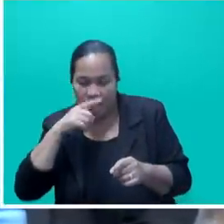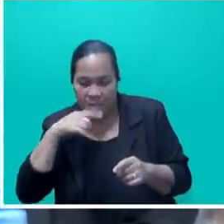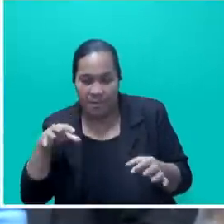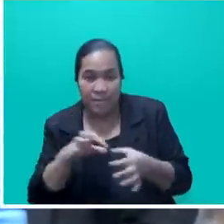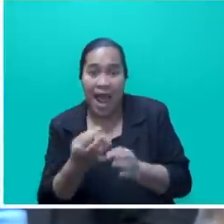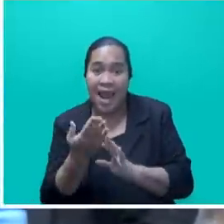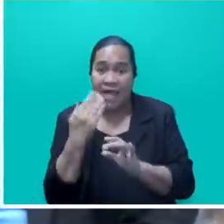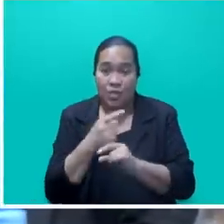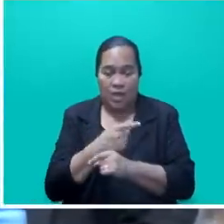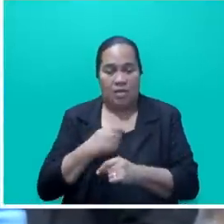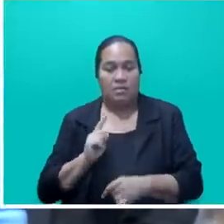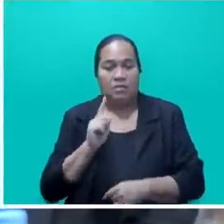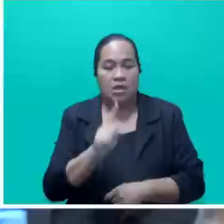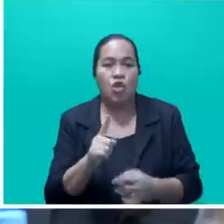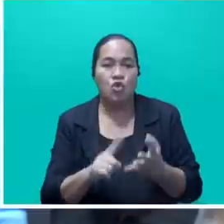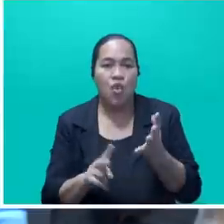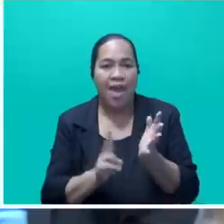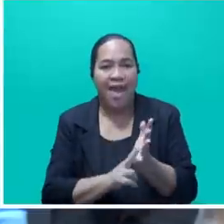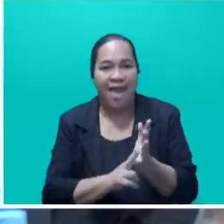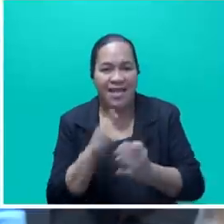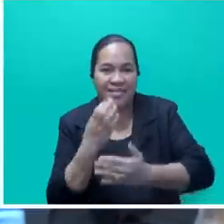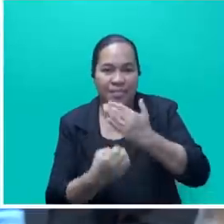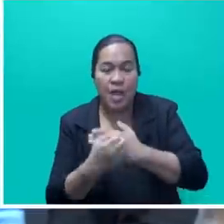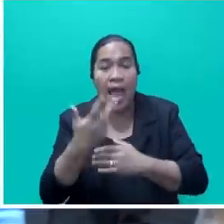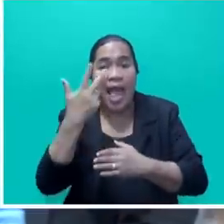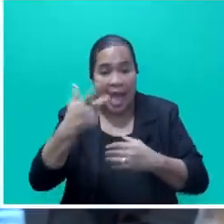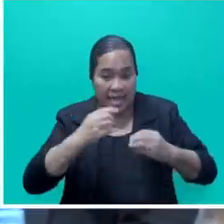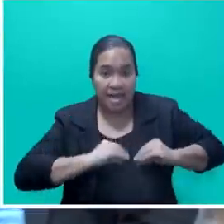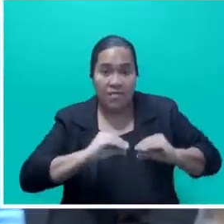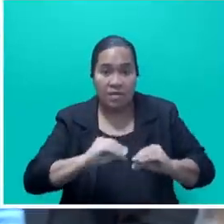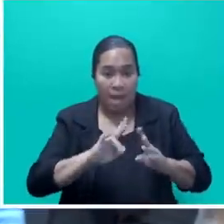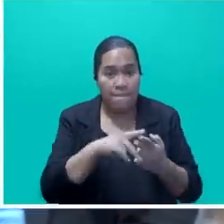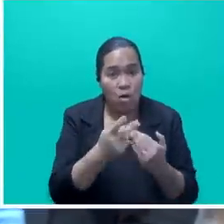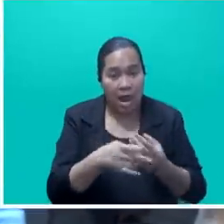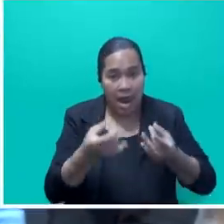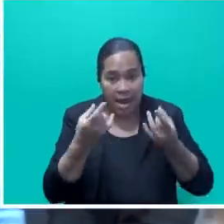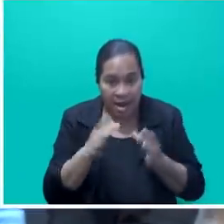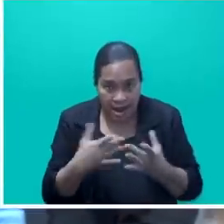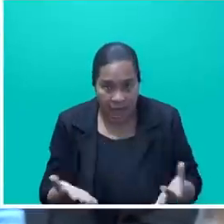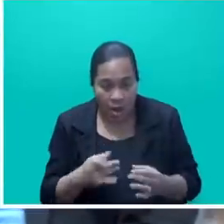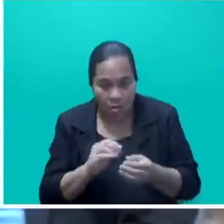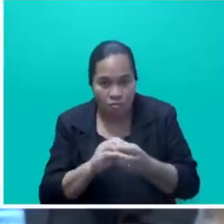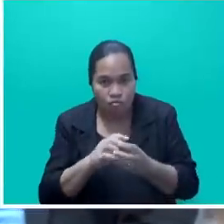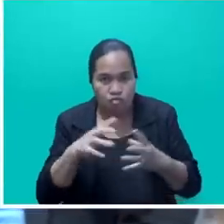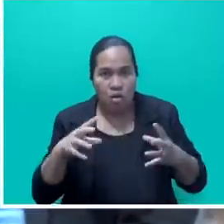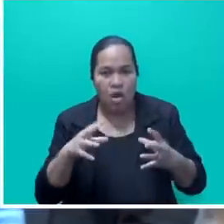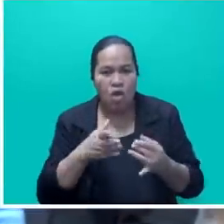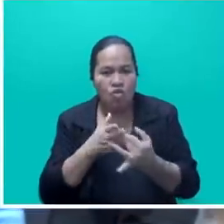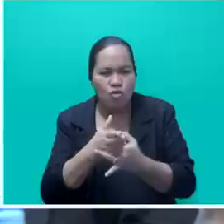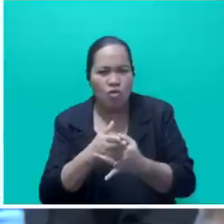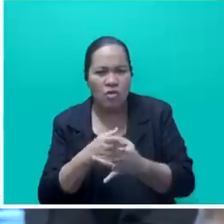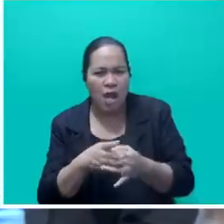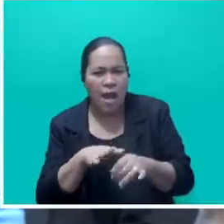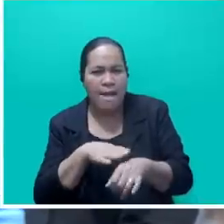UN Development Program event where eight investment-ready projects are now being scaled up through a blue accelerator